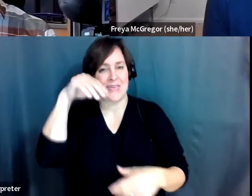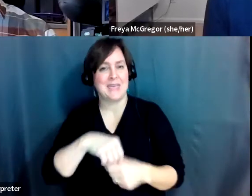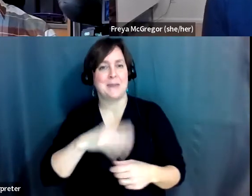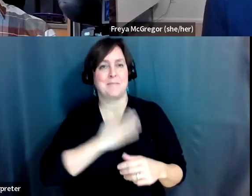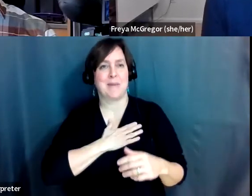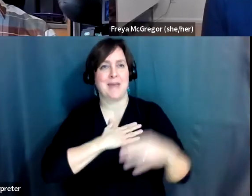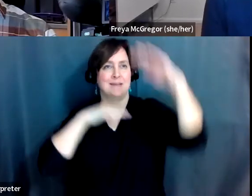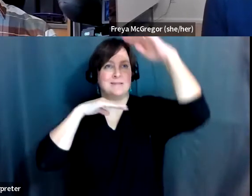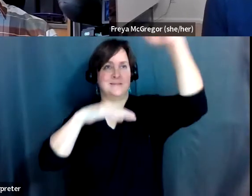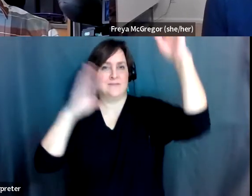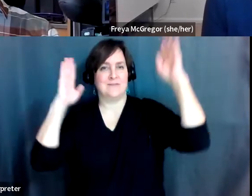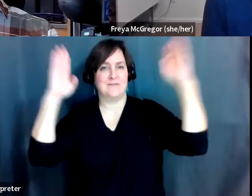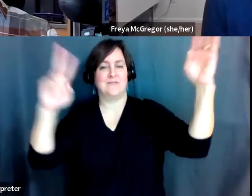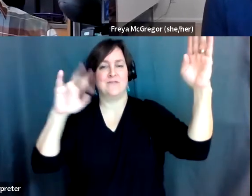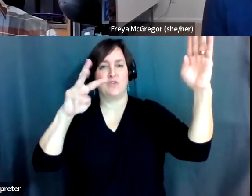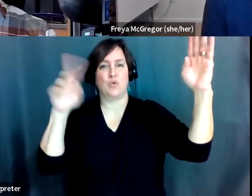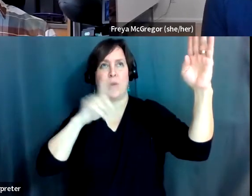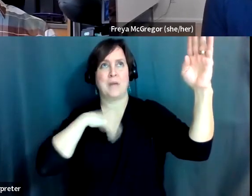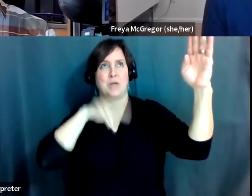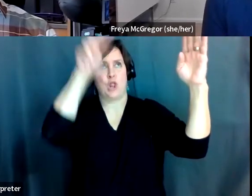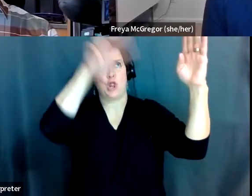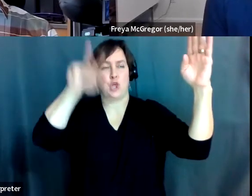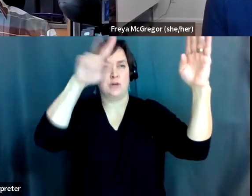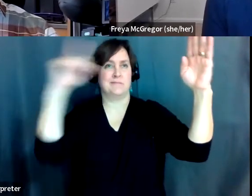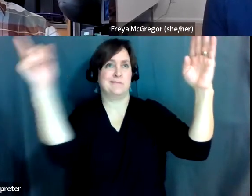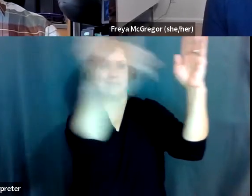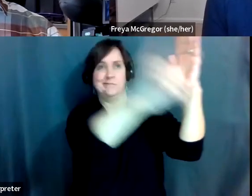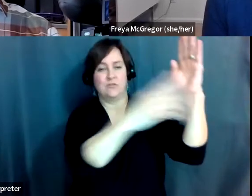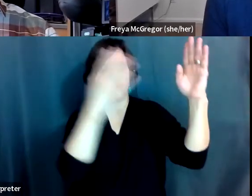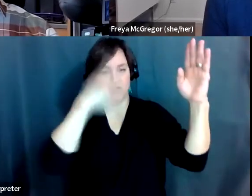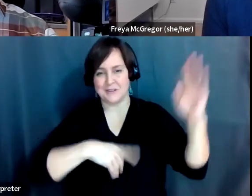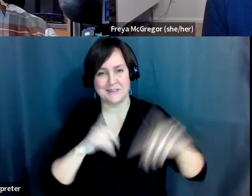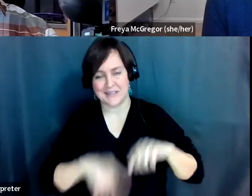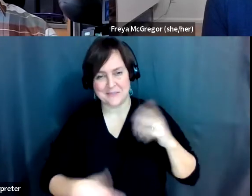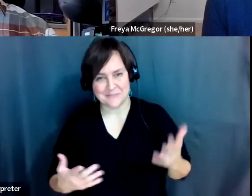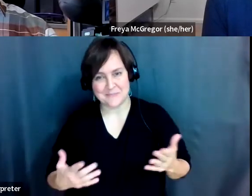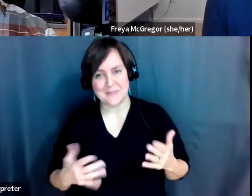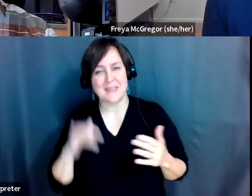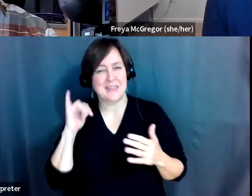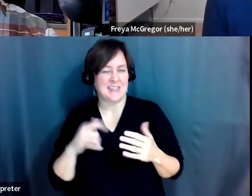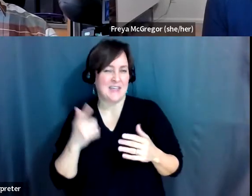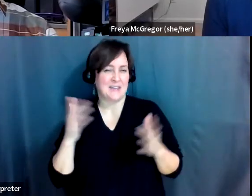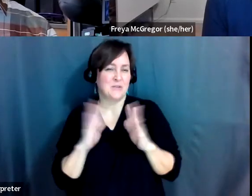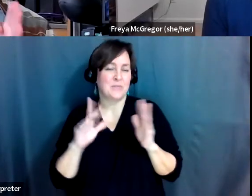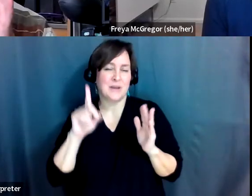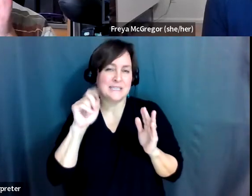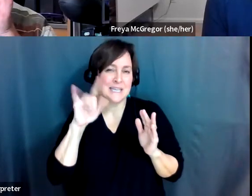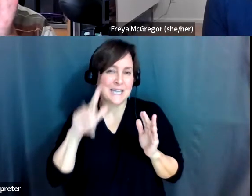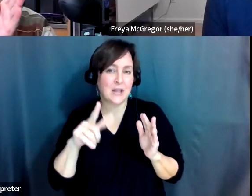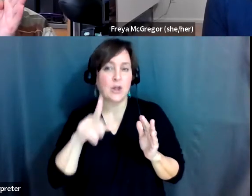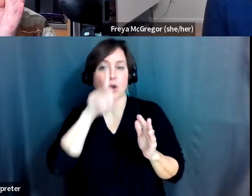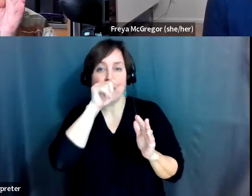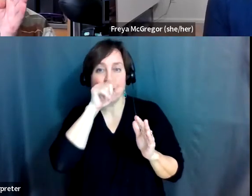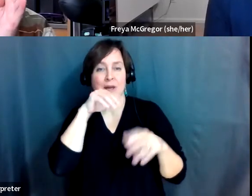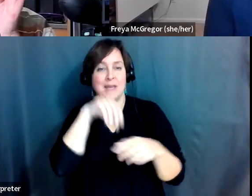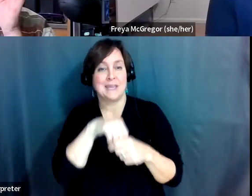of view of where I'm viewing. But, I mean, so just that little detail there of birding in